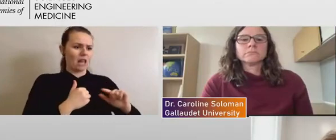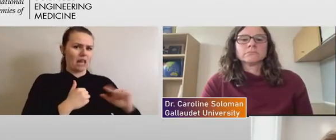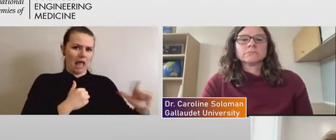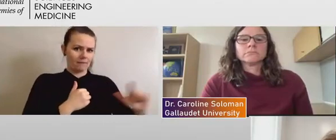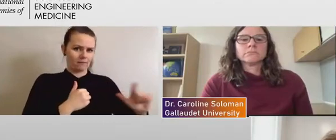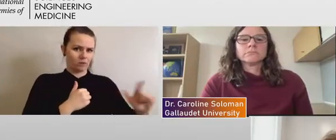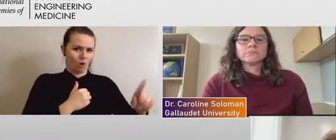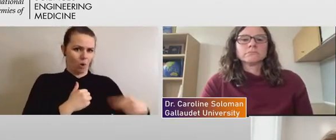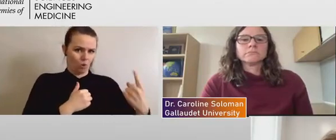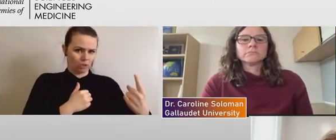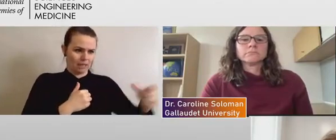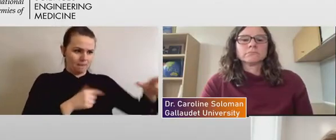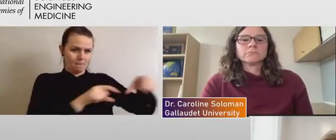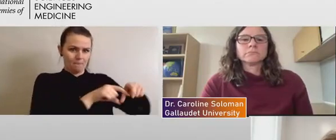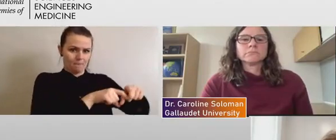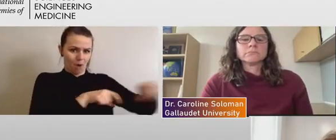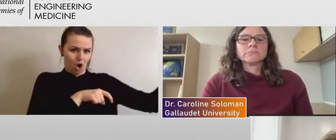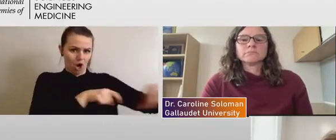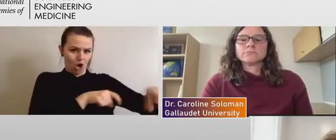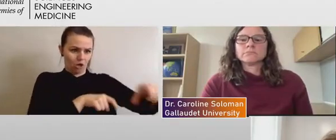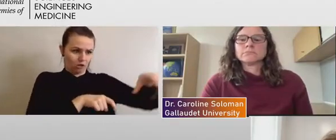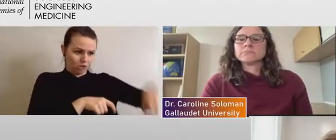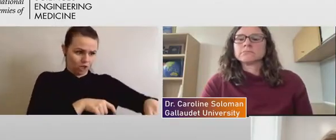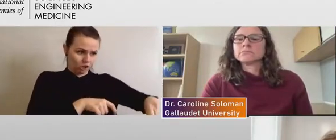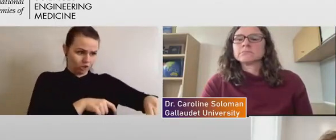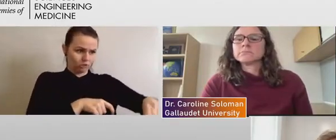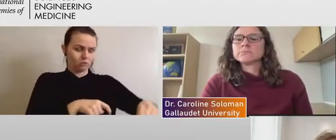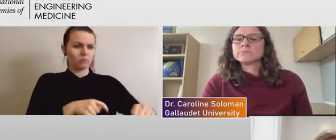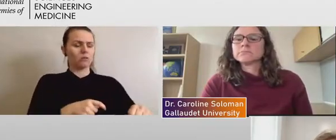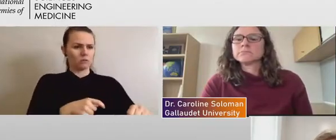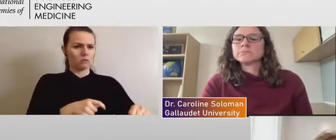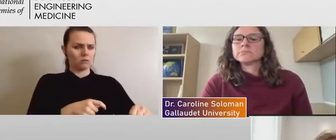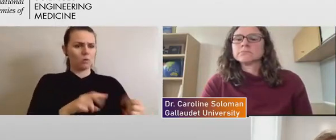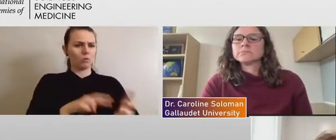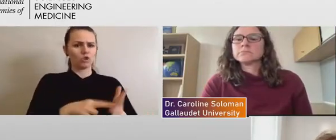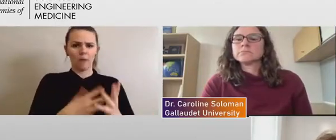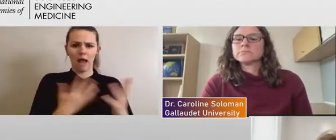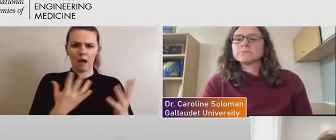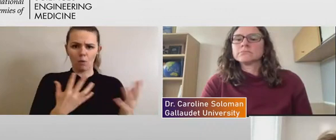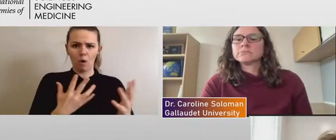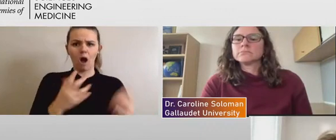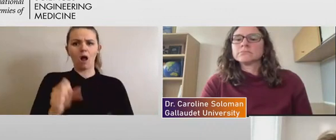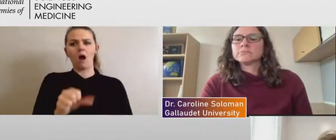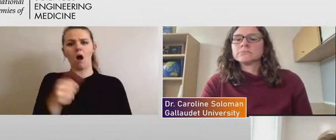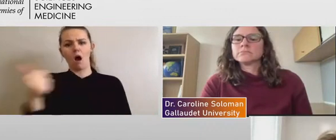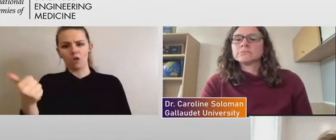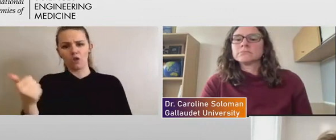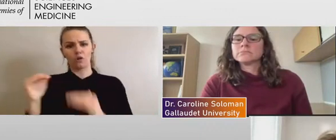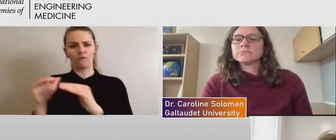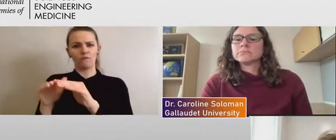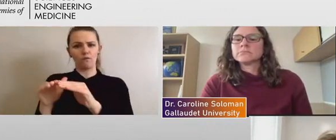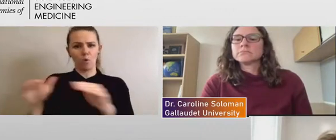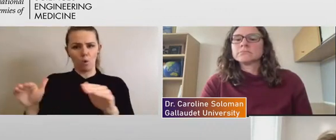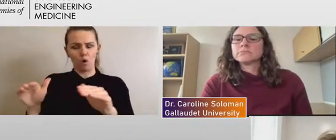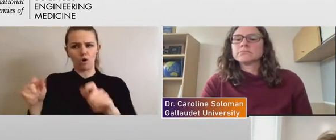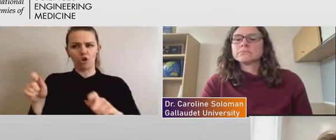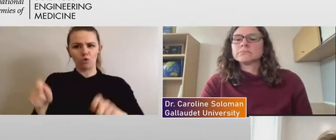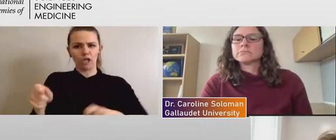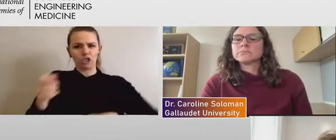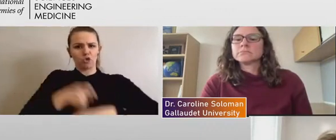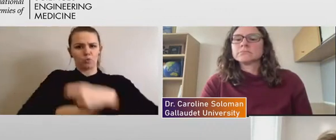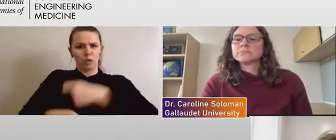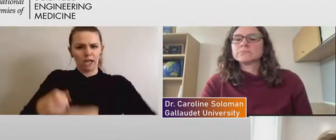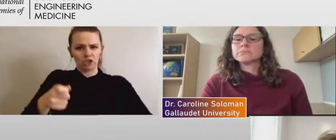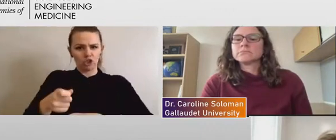and realized that, okay, on the alternating floors, you could easily swap it around so that you do have a right-handed